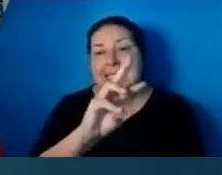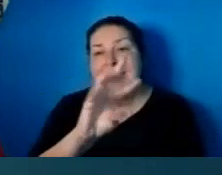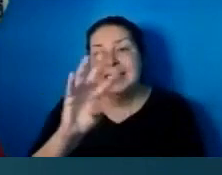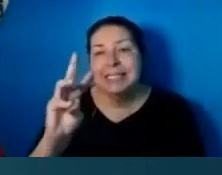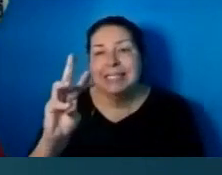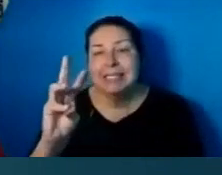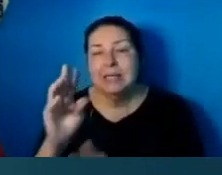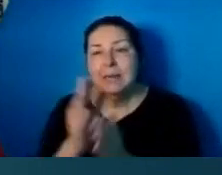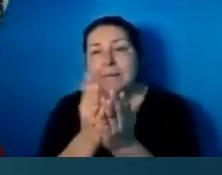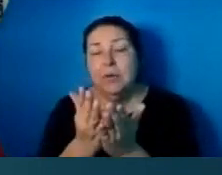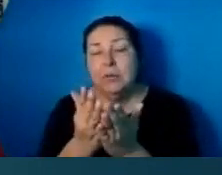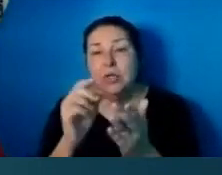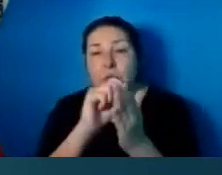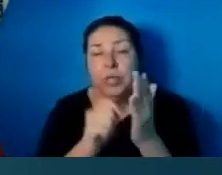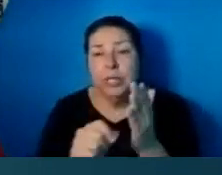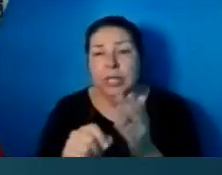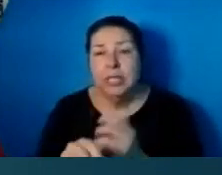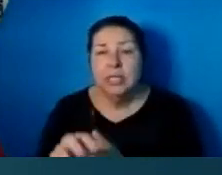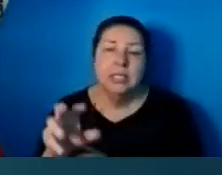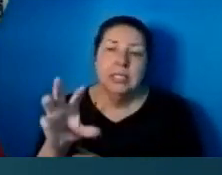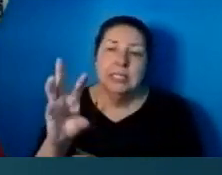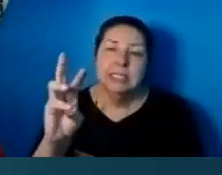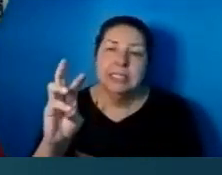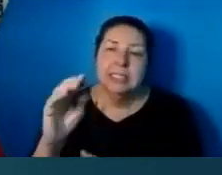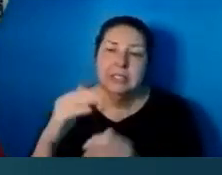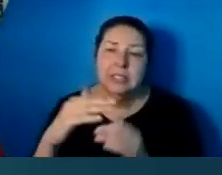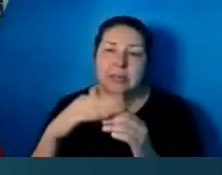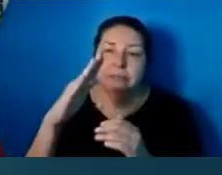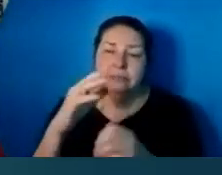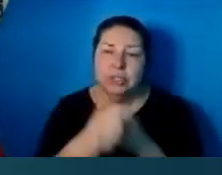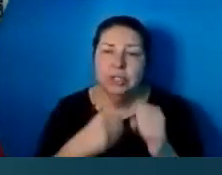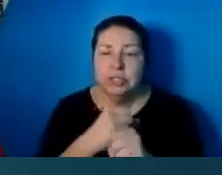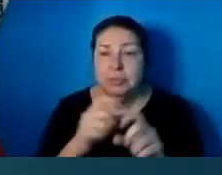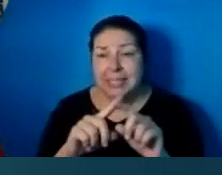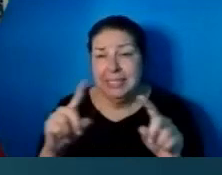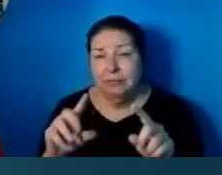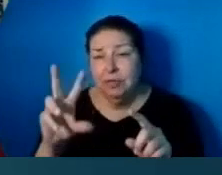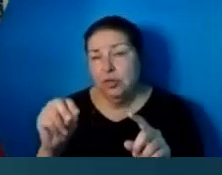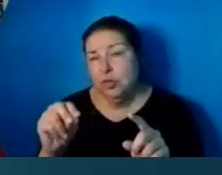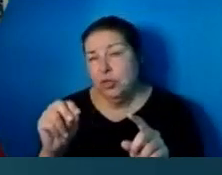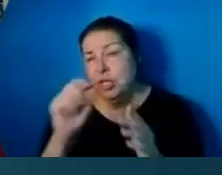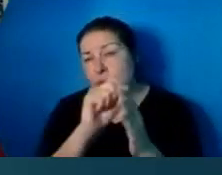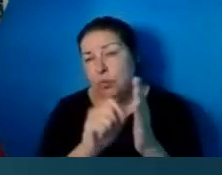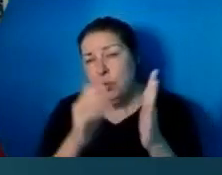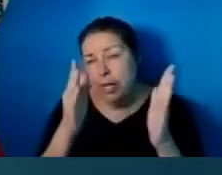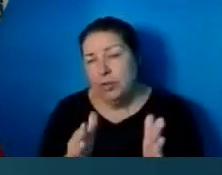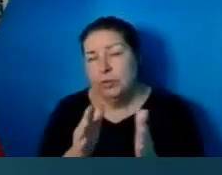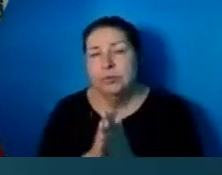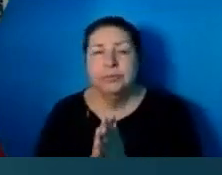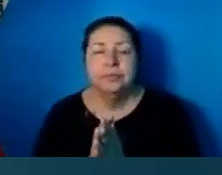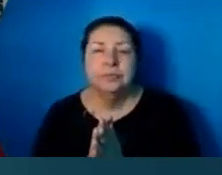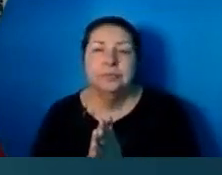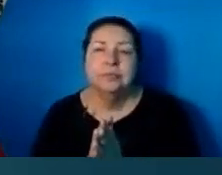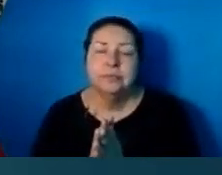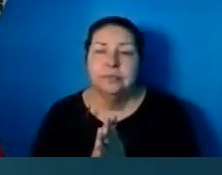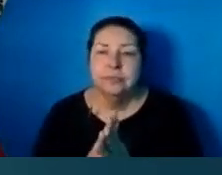,600 years. By approximately 30 officers, 30 authors, excuse